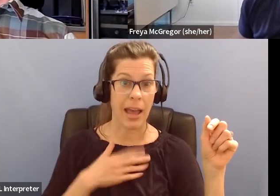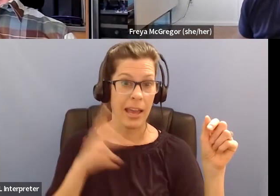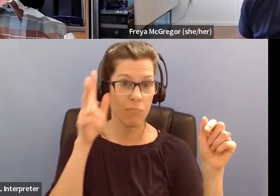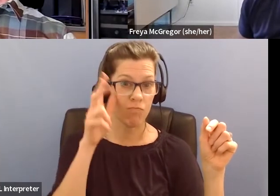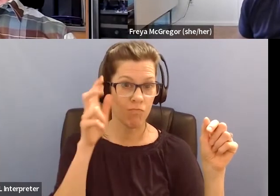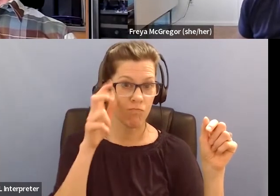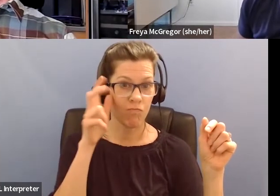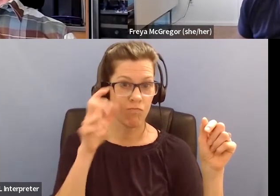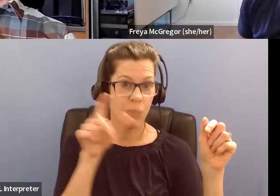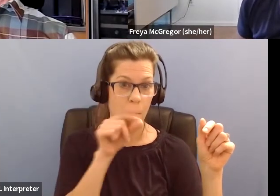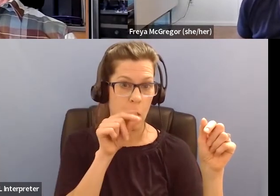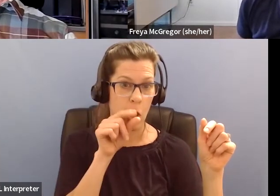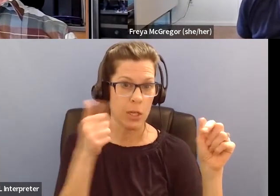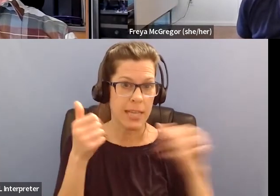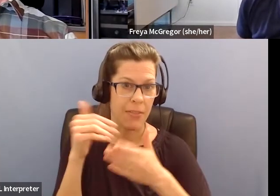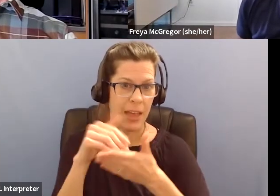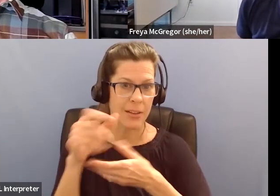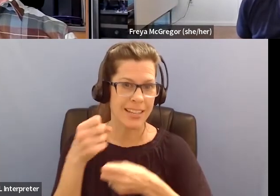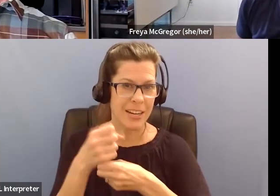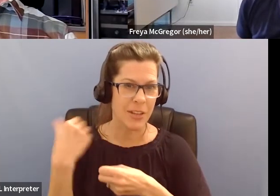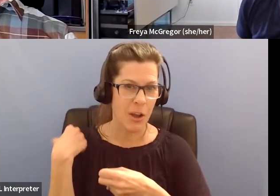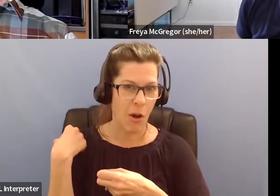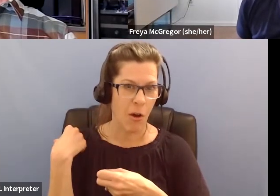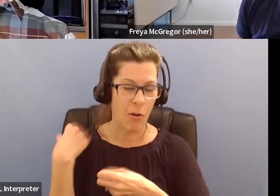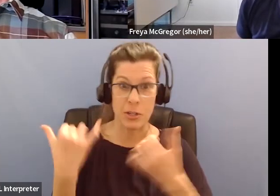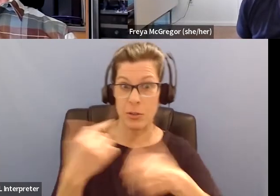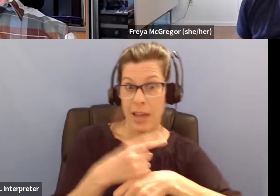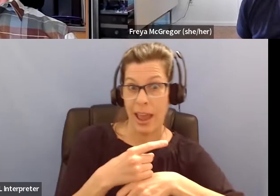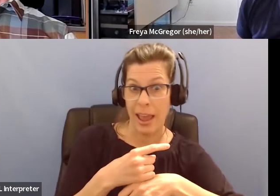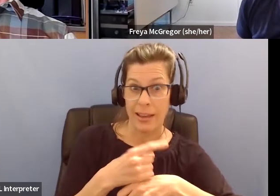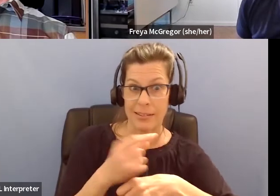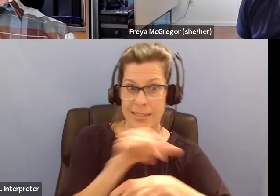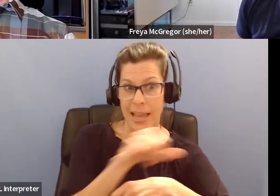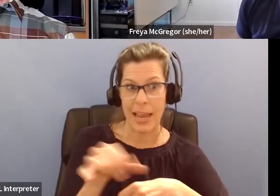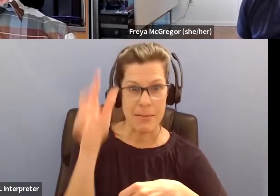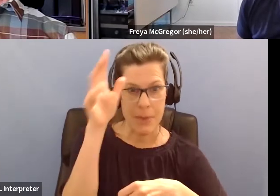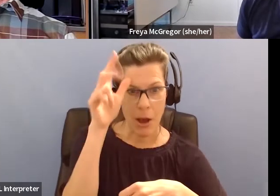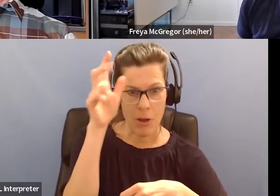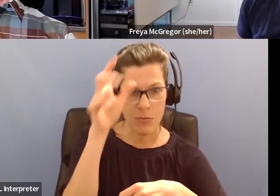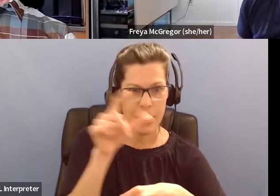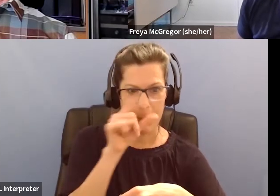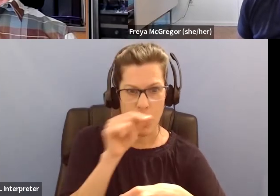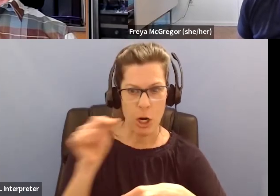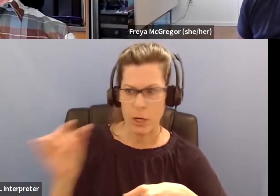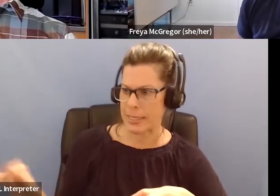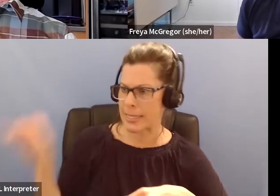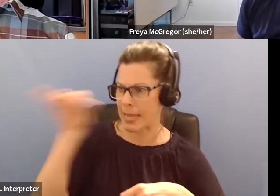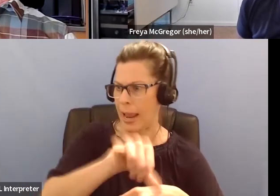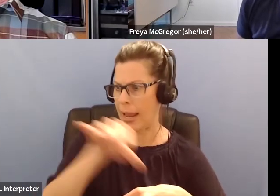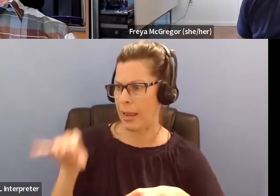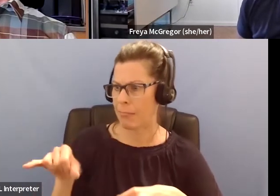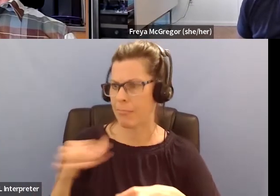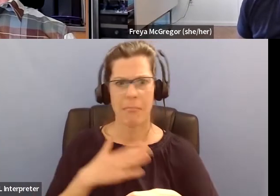were the pirates of the bird world. And then I thought, okay, what was in my backyard 10,000 years ago?